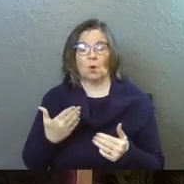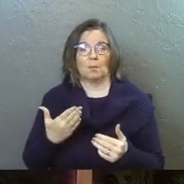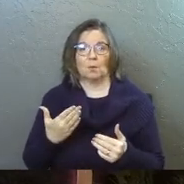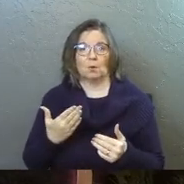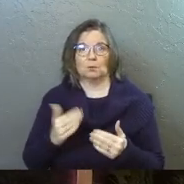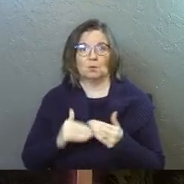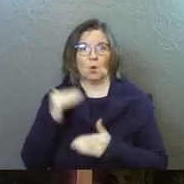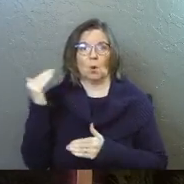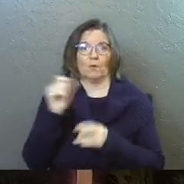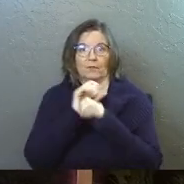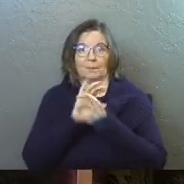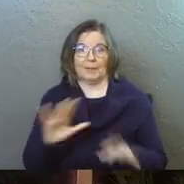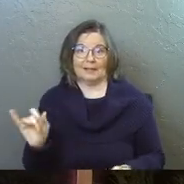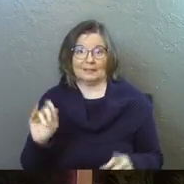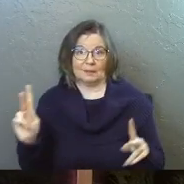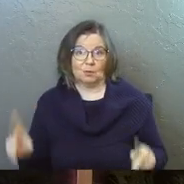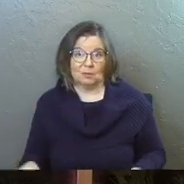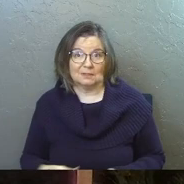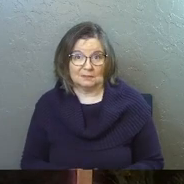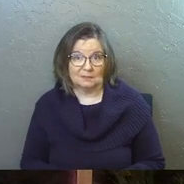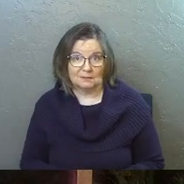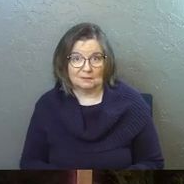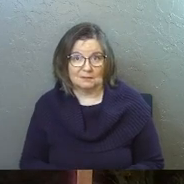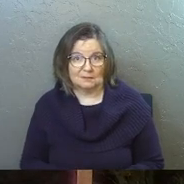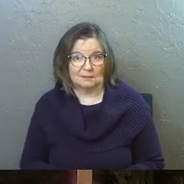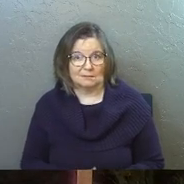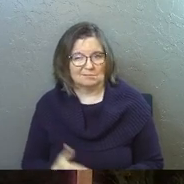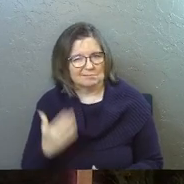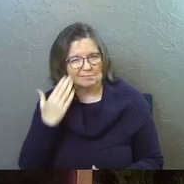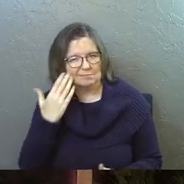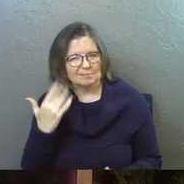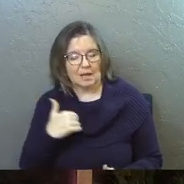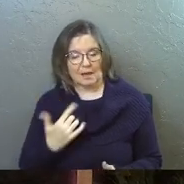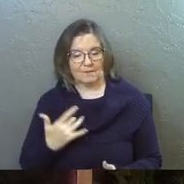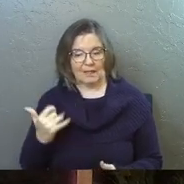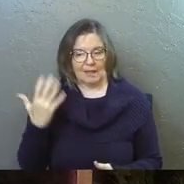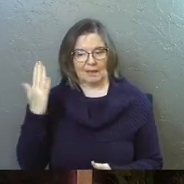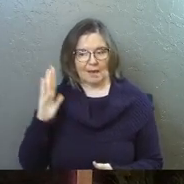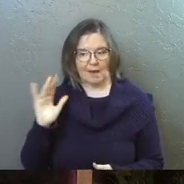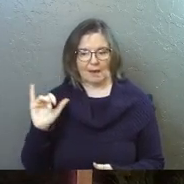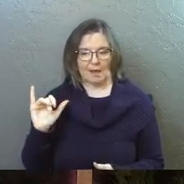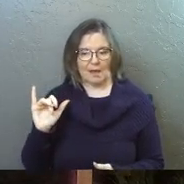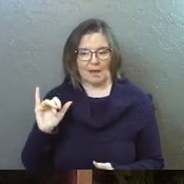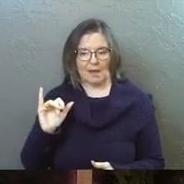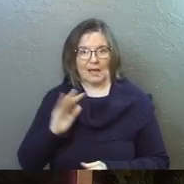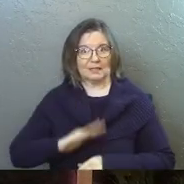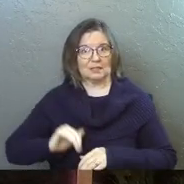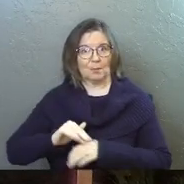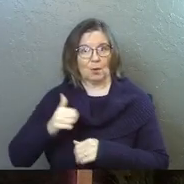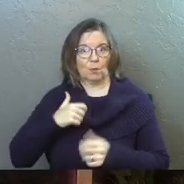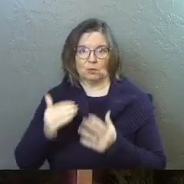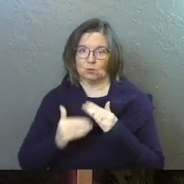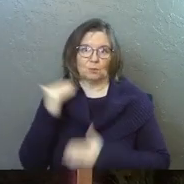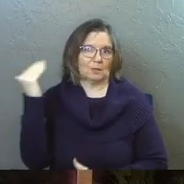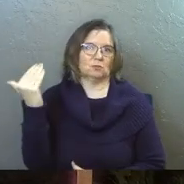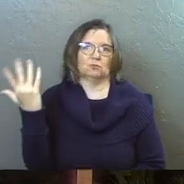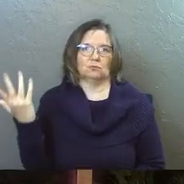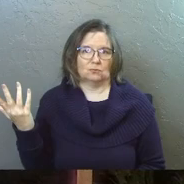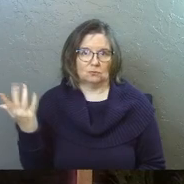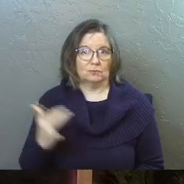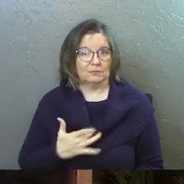over blessed as a person. Um, I feel like God has spoiled me with too much.